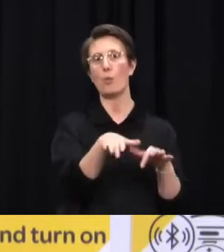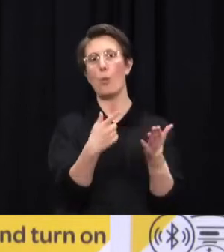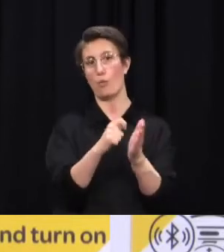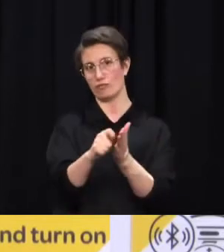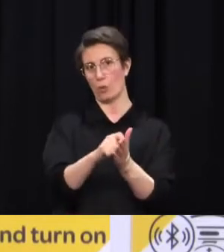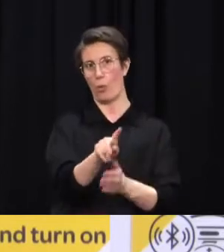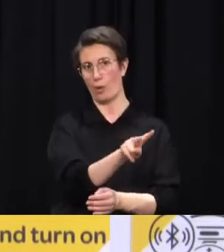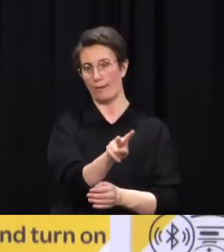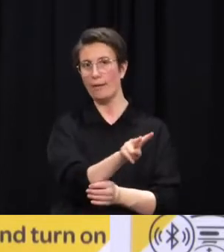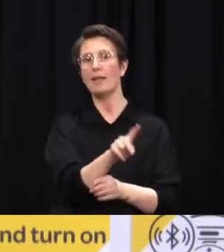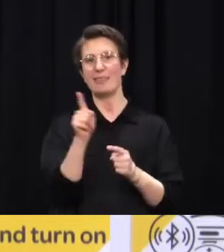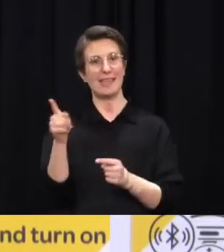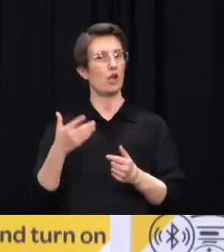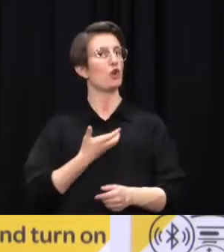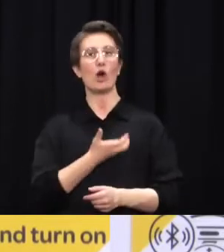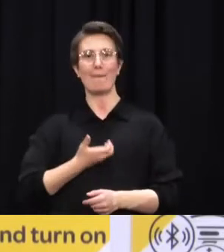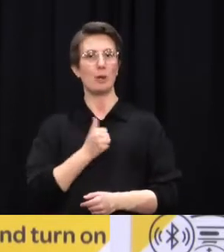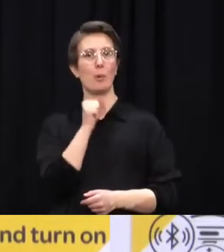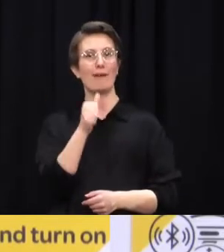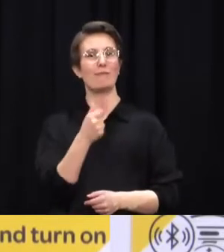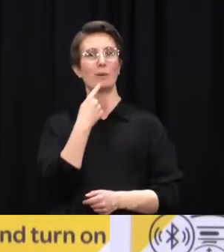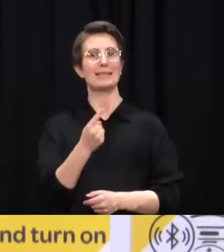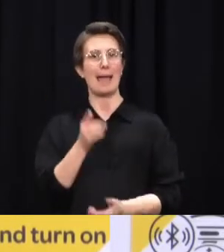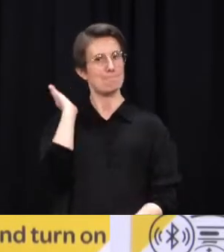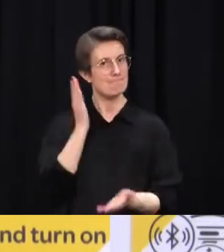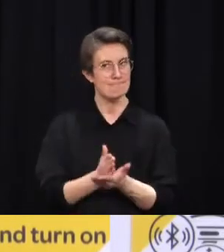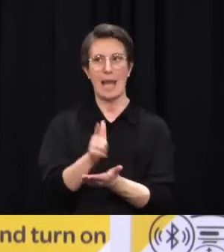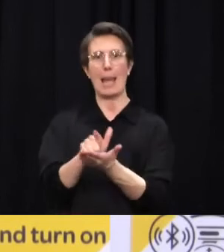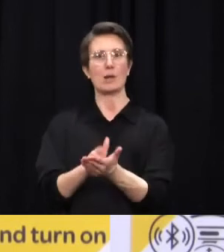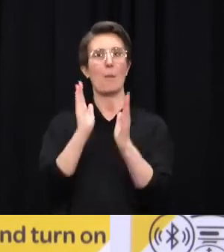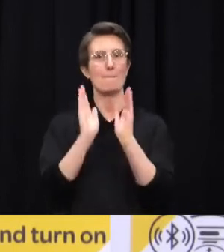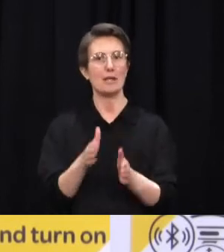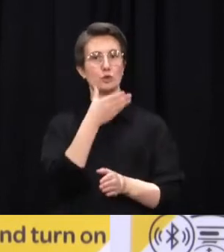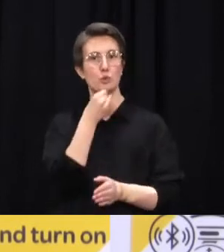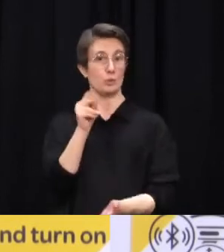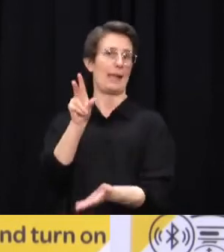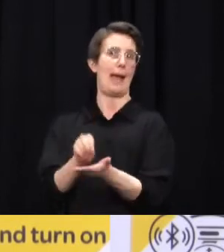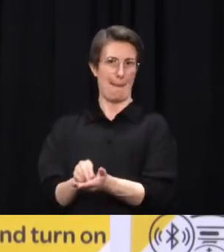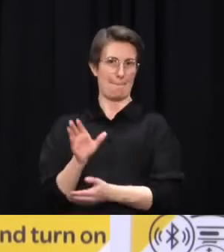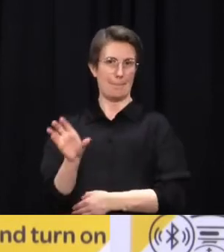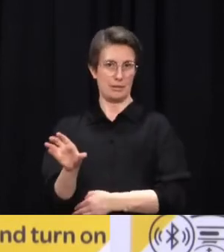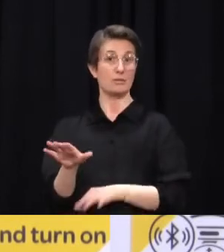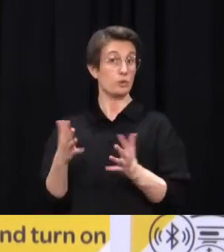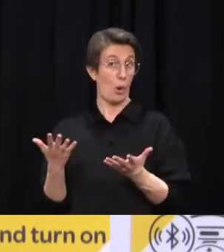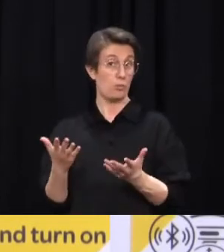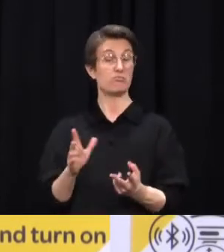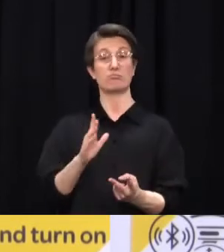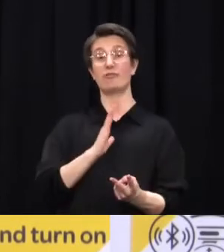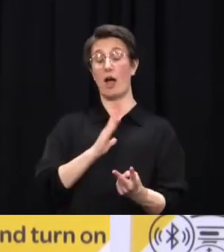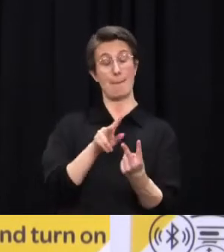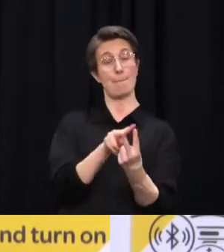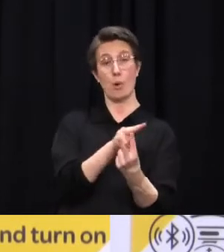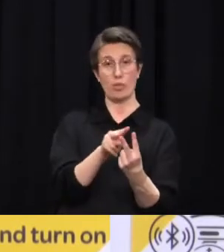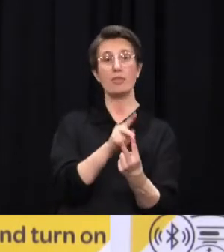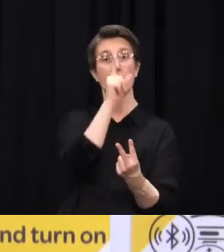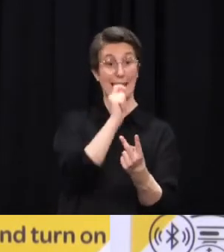not making that a requirement. We are making it a requirement for people to keep a record. And actually some of our community do already pen and paper. They keep a written record of